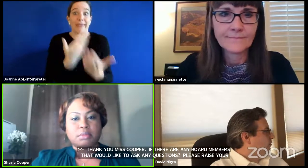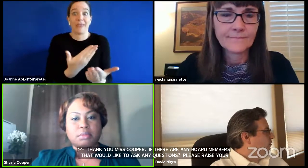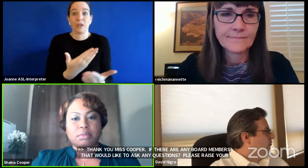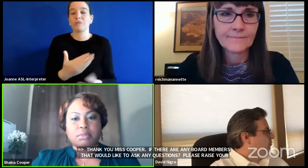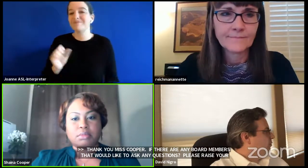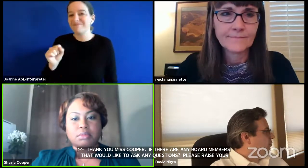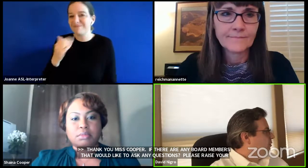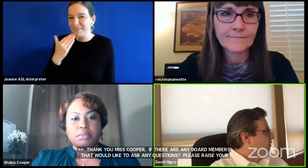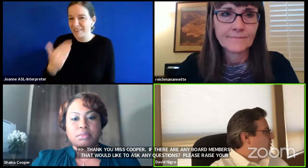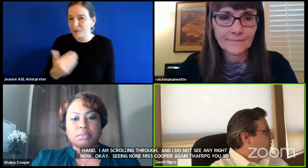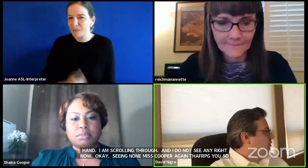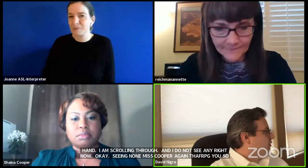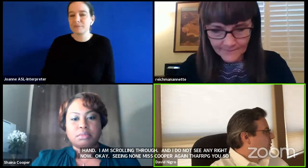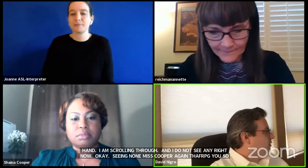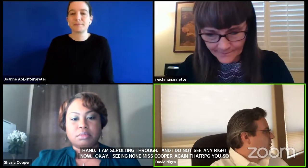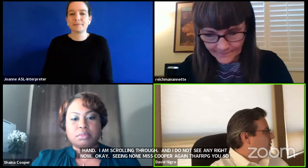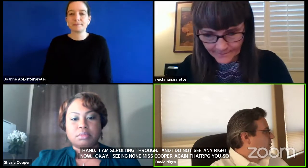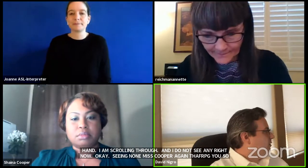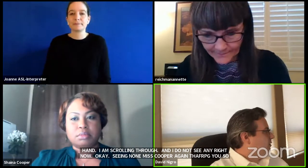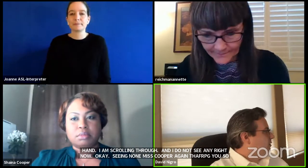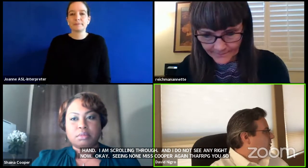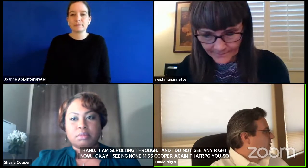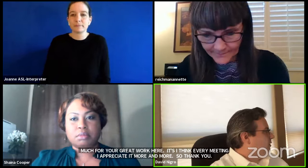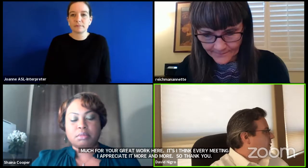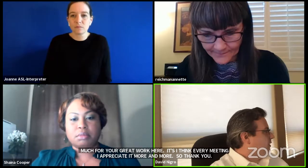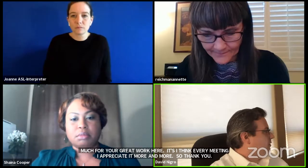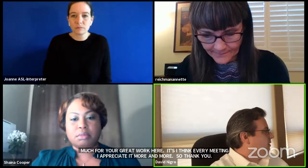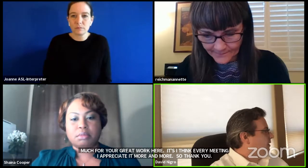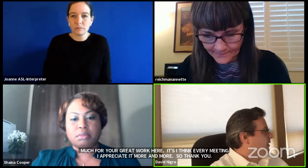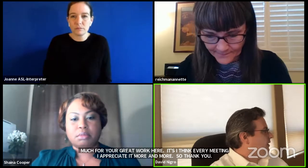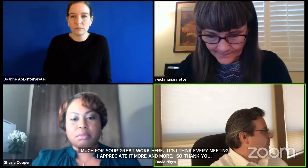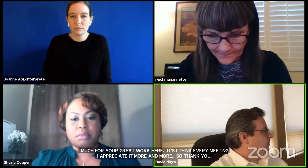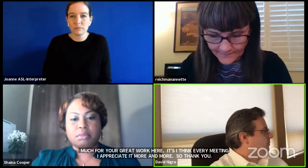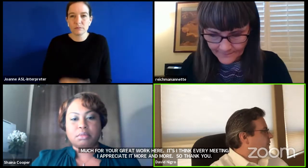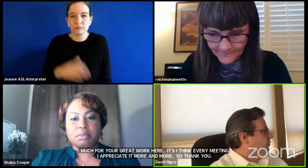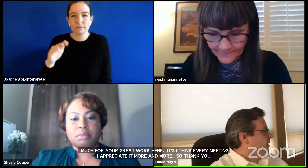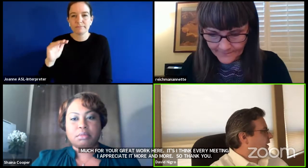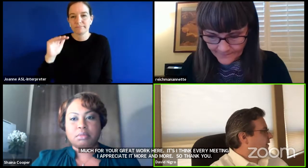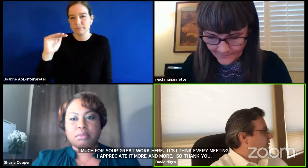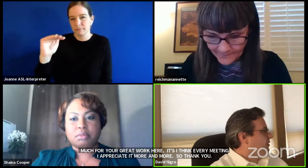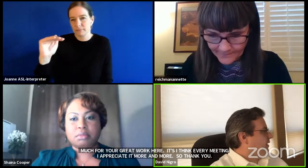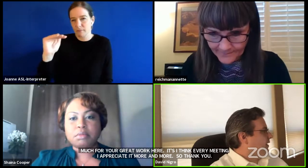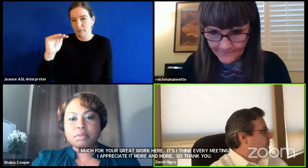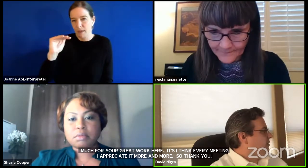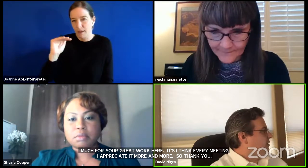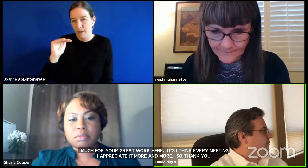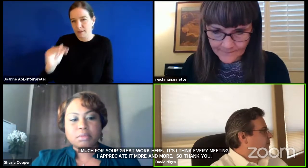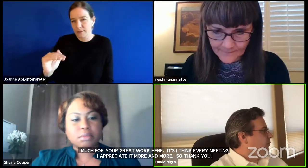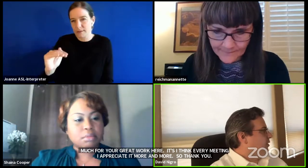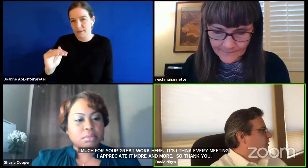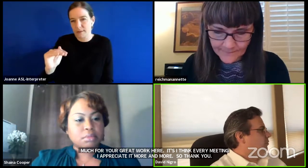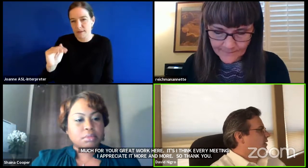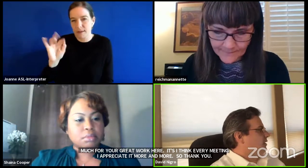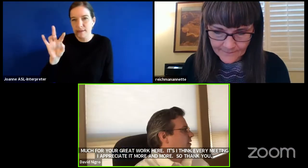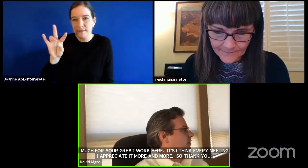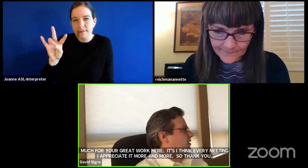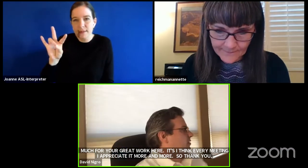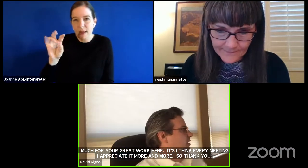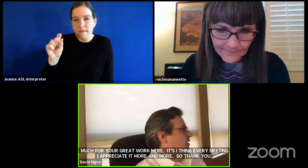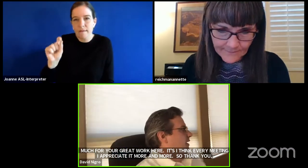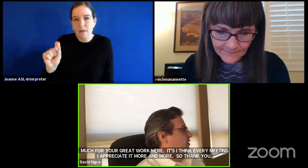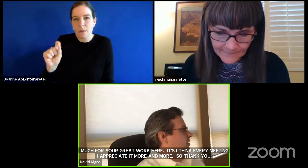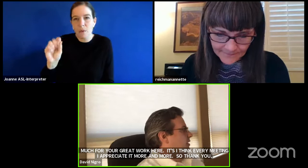for your next item we have is item 7.01